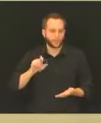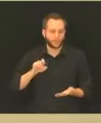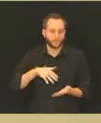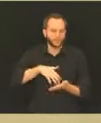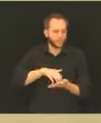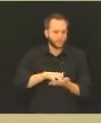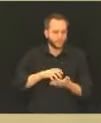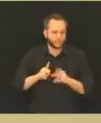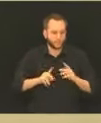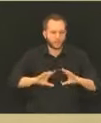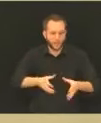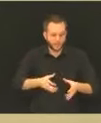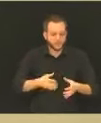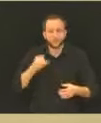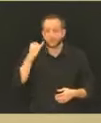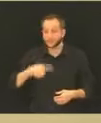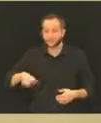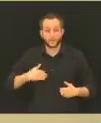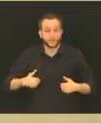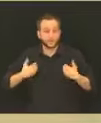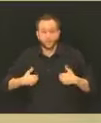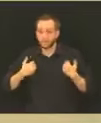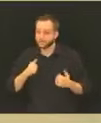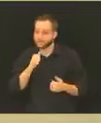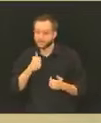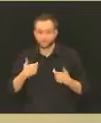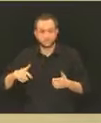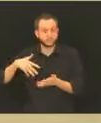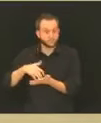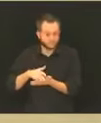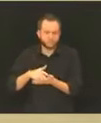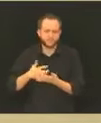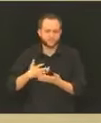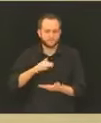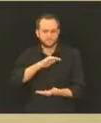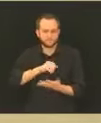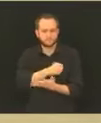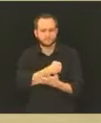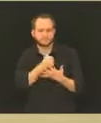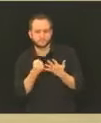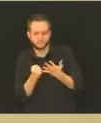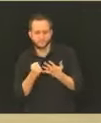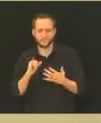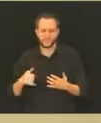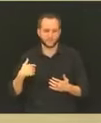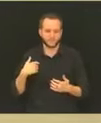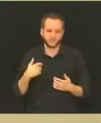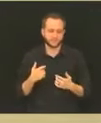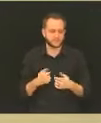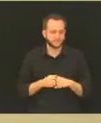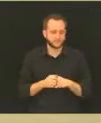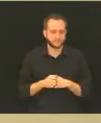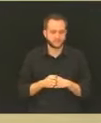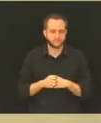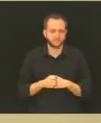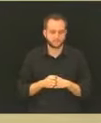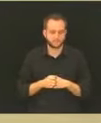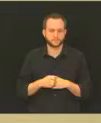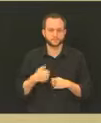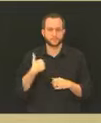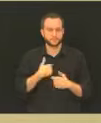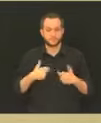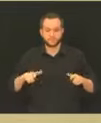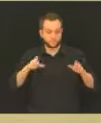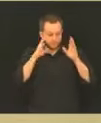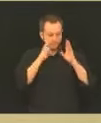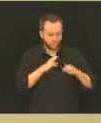that are not adversely impacted. No, you are going to have those cases there. But that's the overall premise between the 65 plus